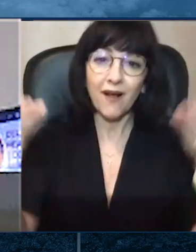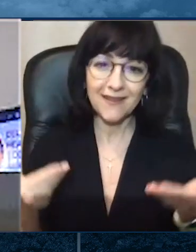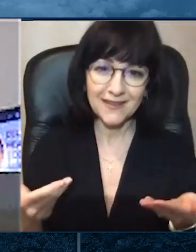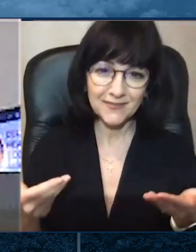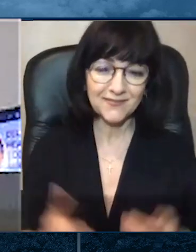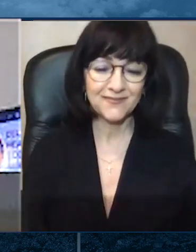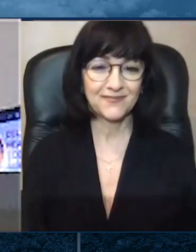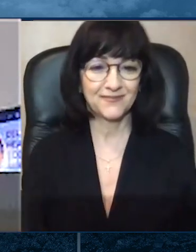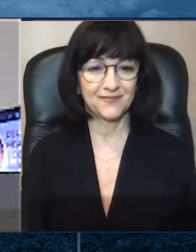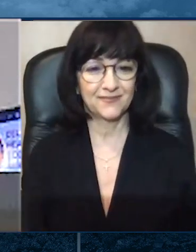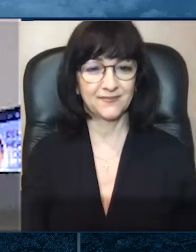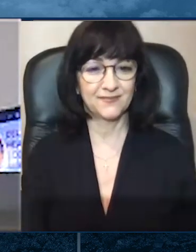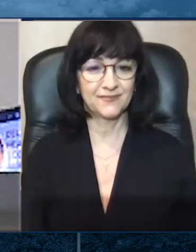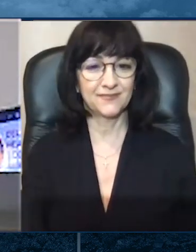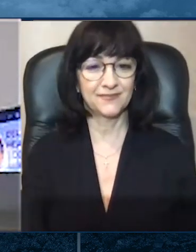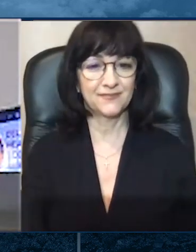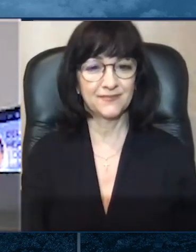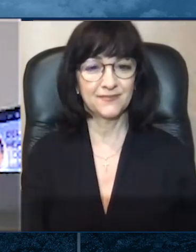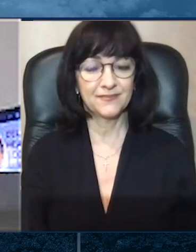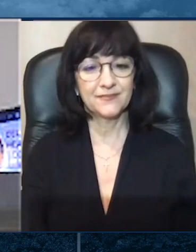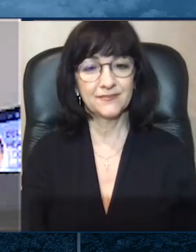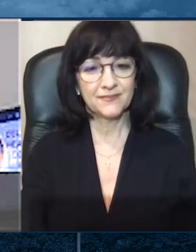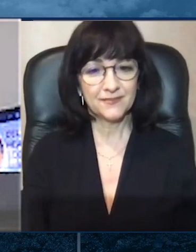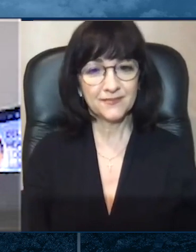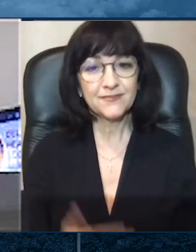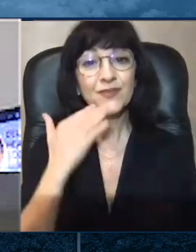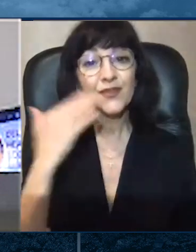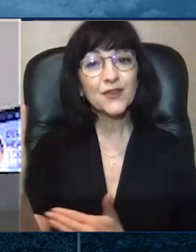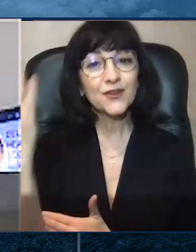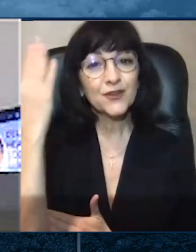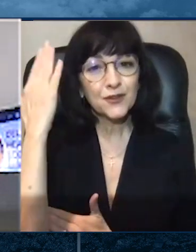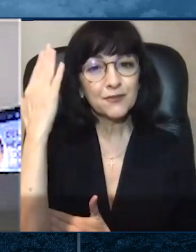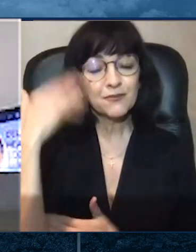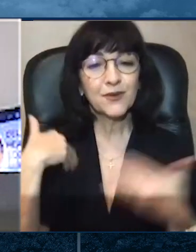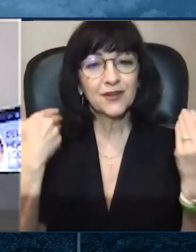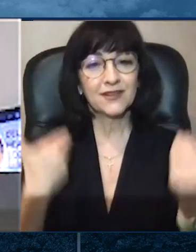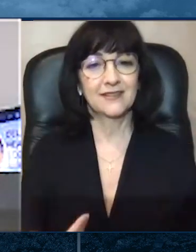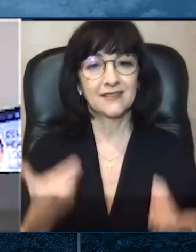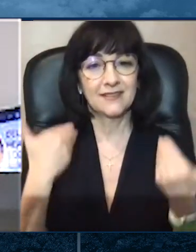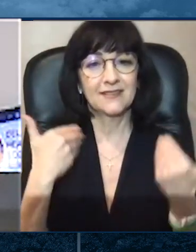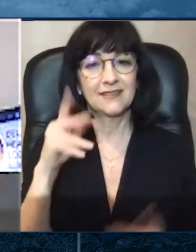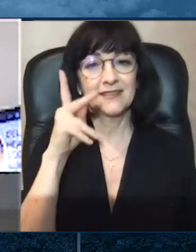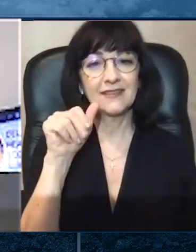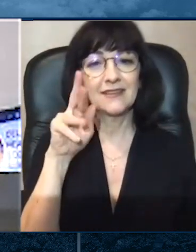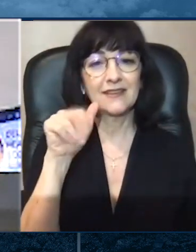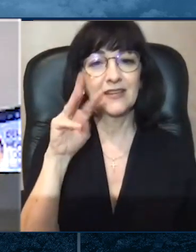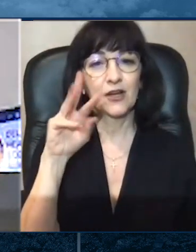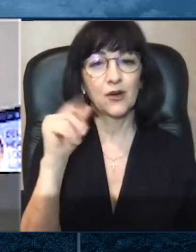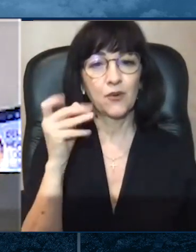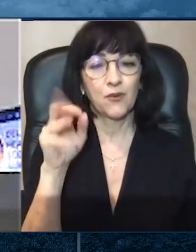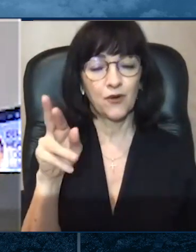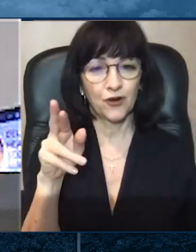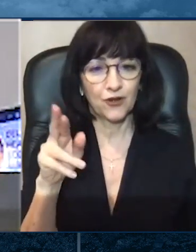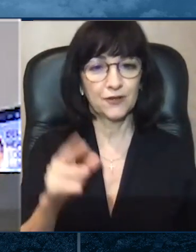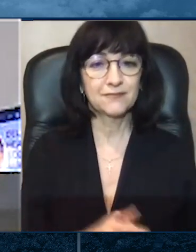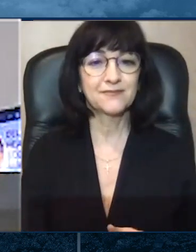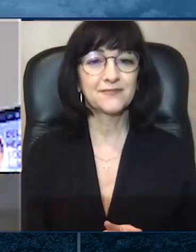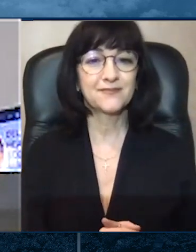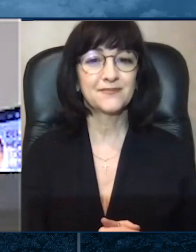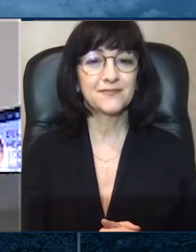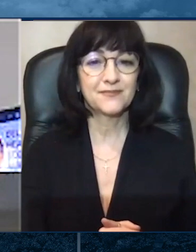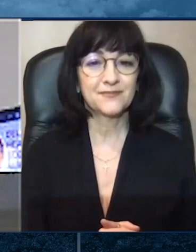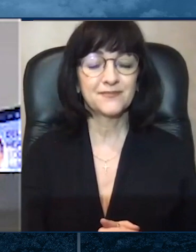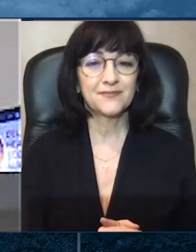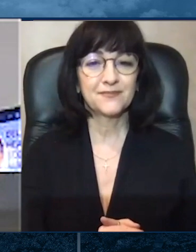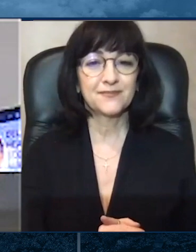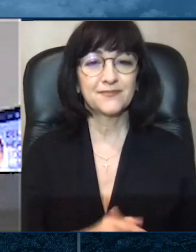Buenos días. Yo soy Kara Odom Walker, la Secretaria del Cabinete del Departamento de Salud y Servicios